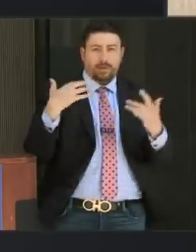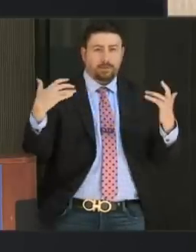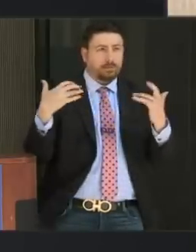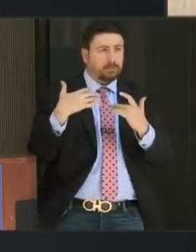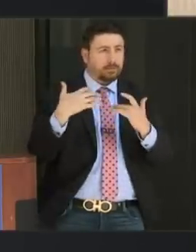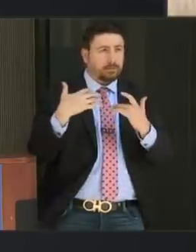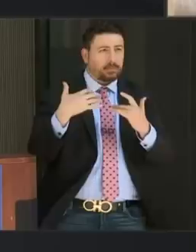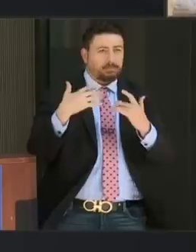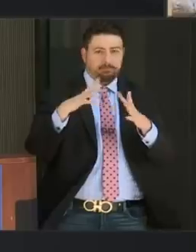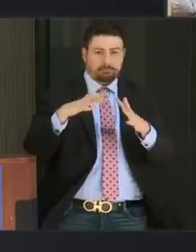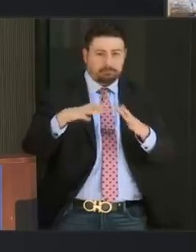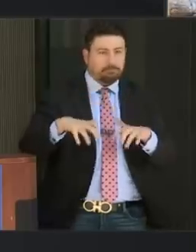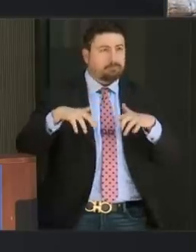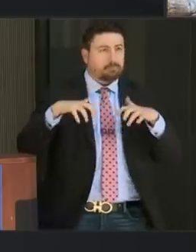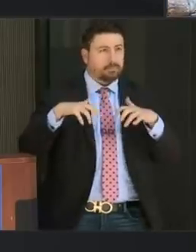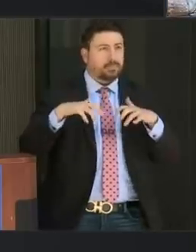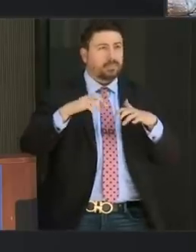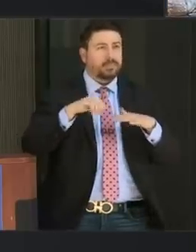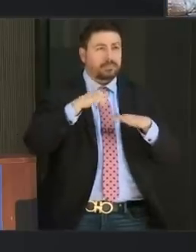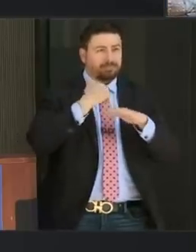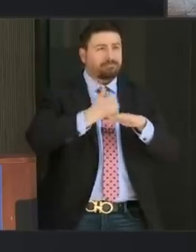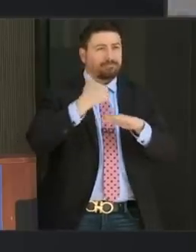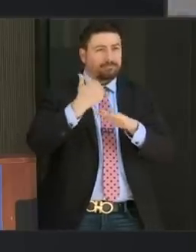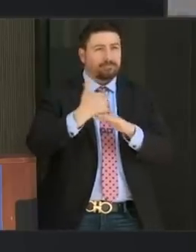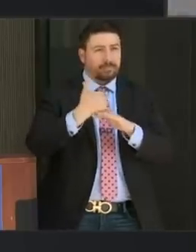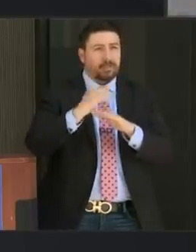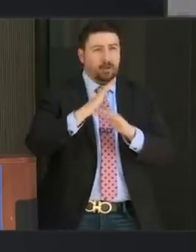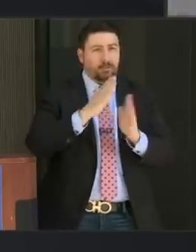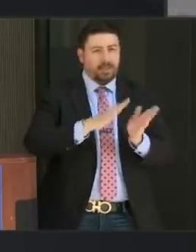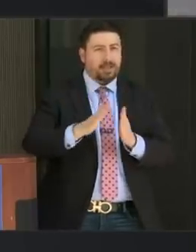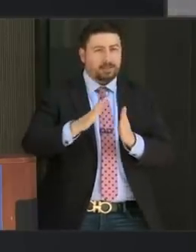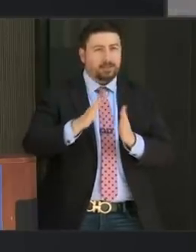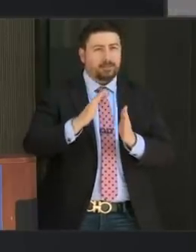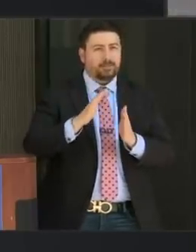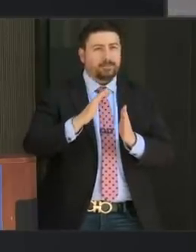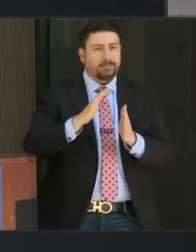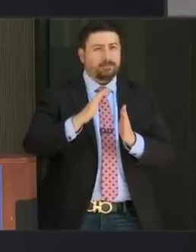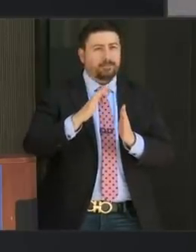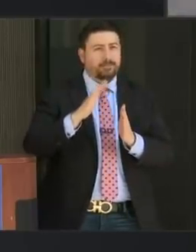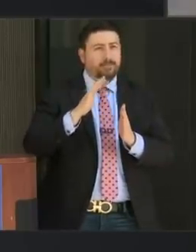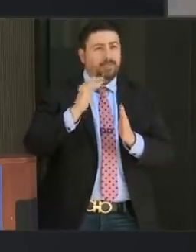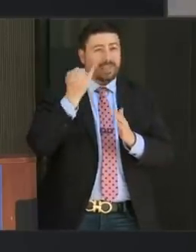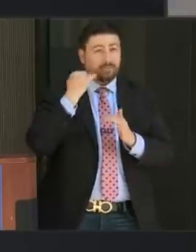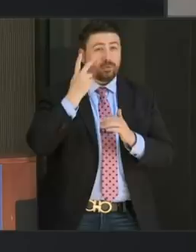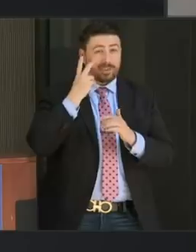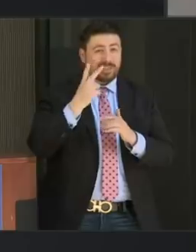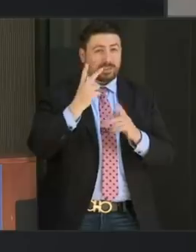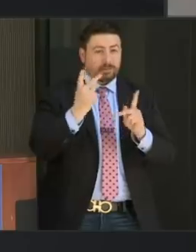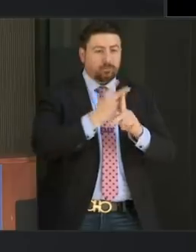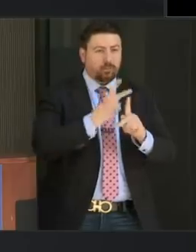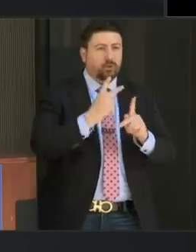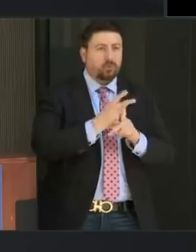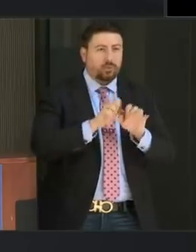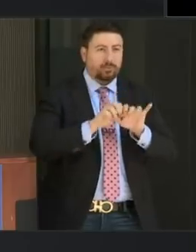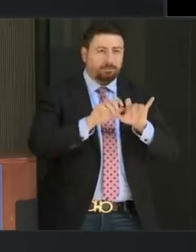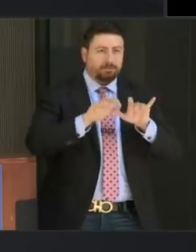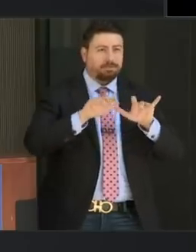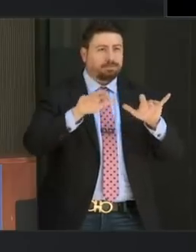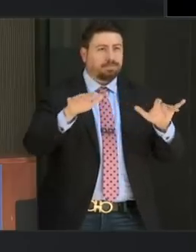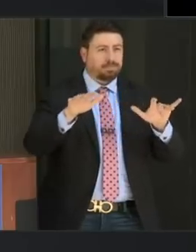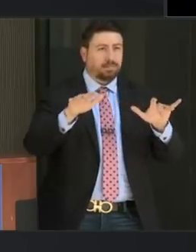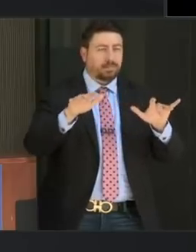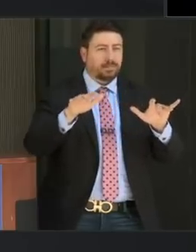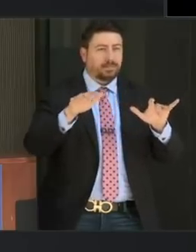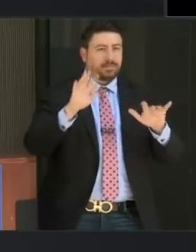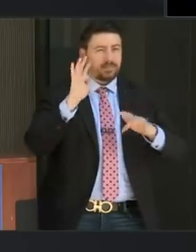to put in place the plans that they need to have should we continue to see an acceleration of community transmission that